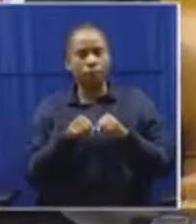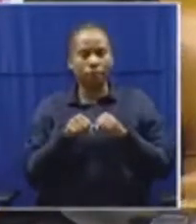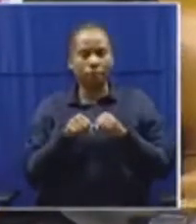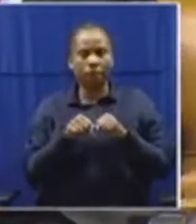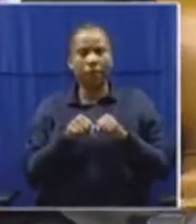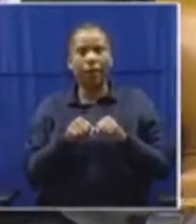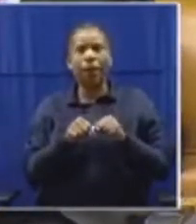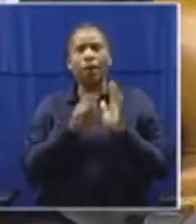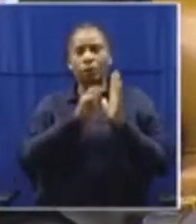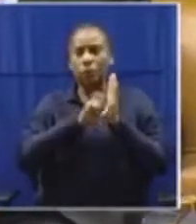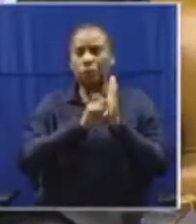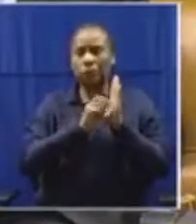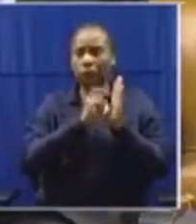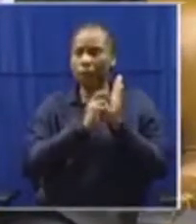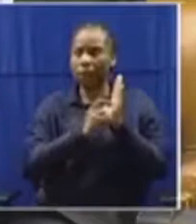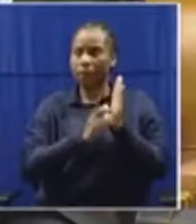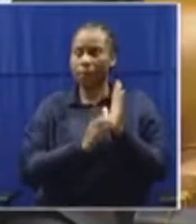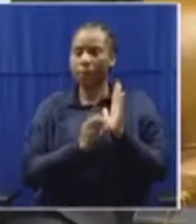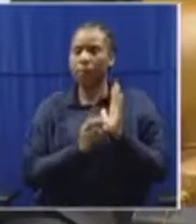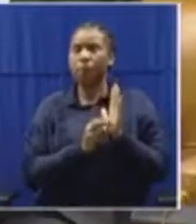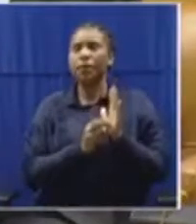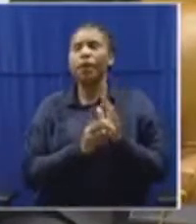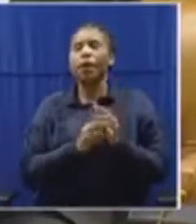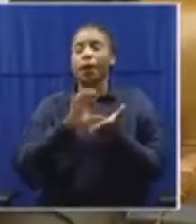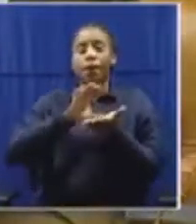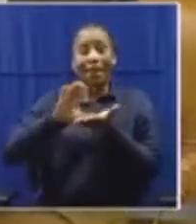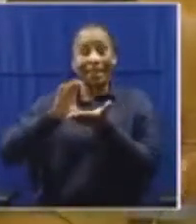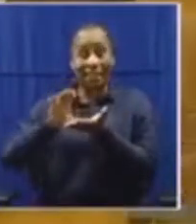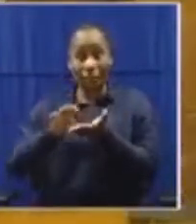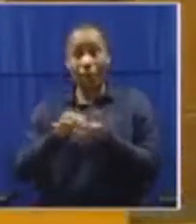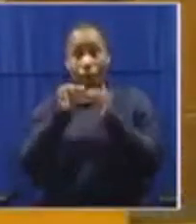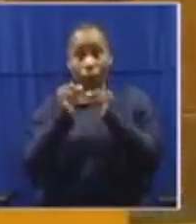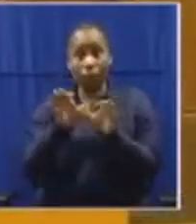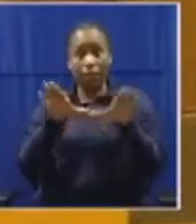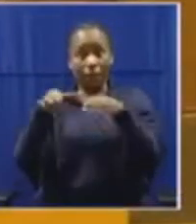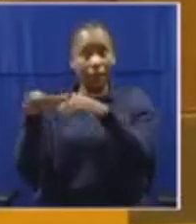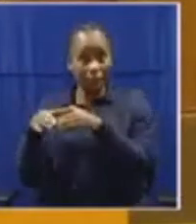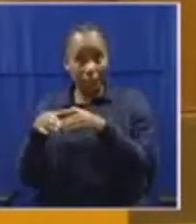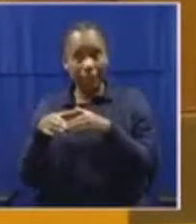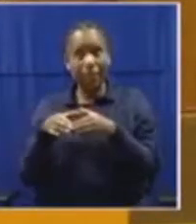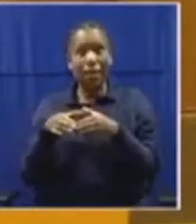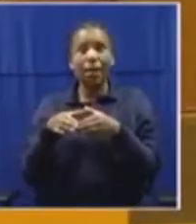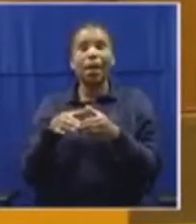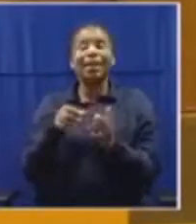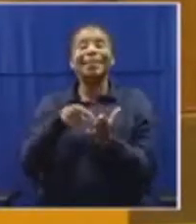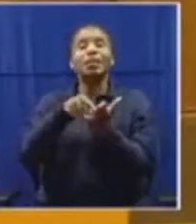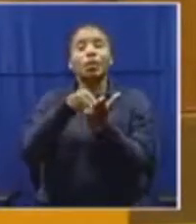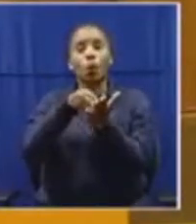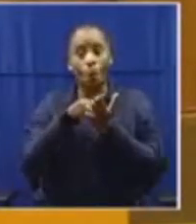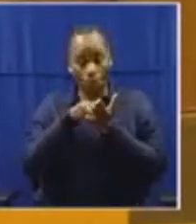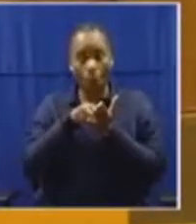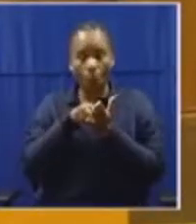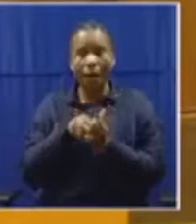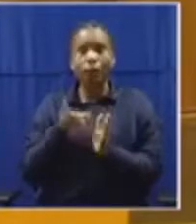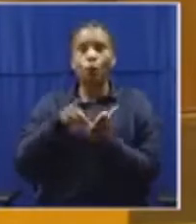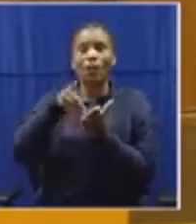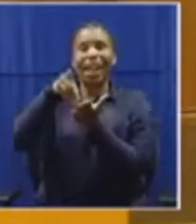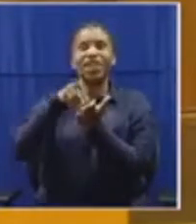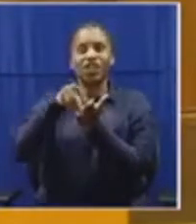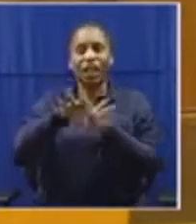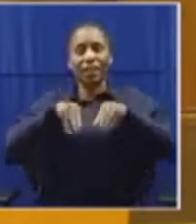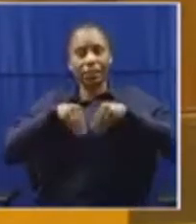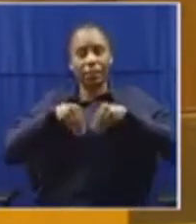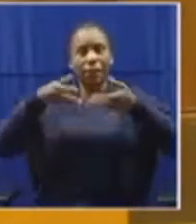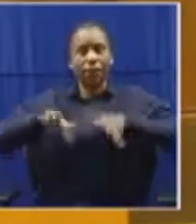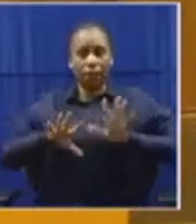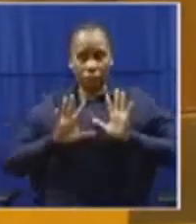political parties and requires disclosure of donations accepted. Now, while